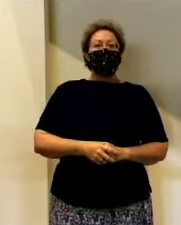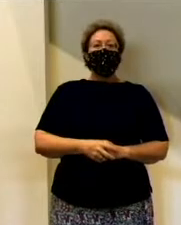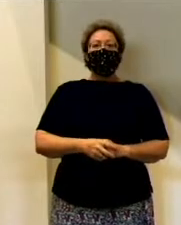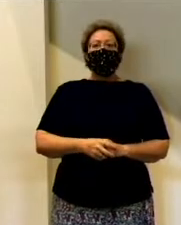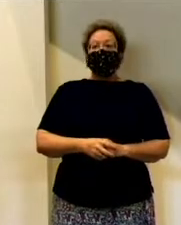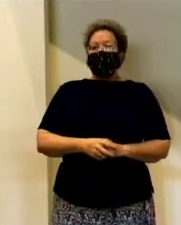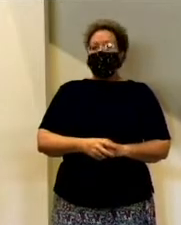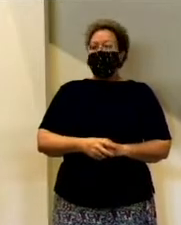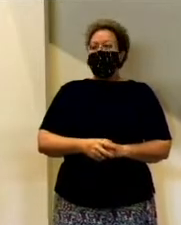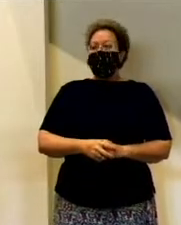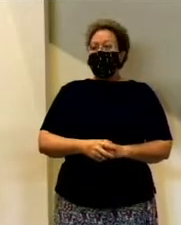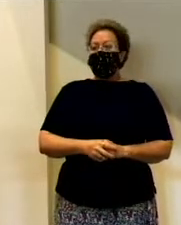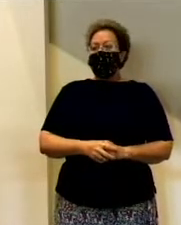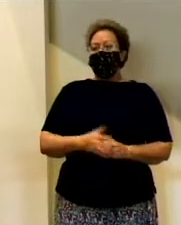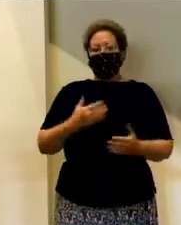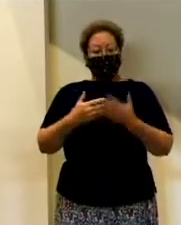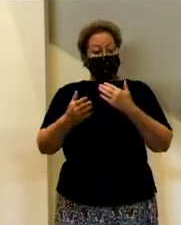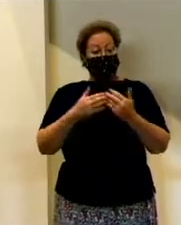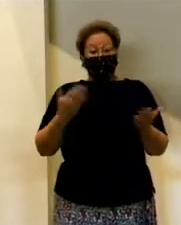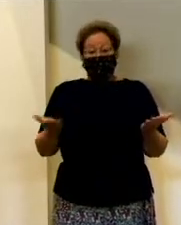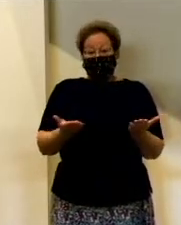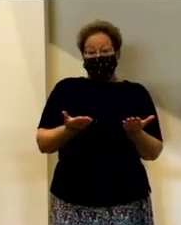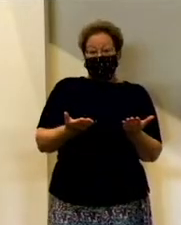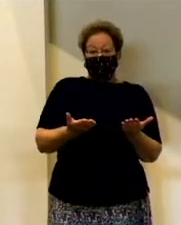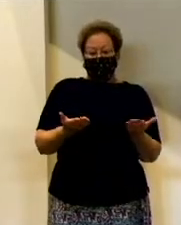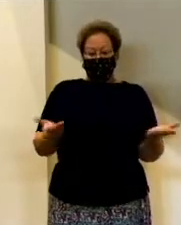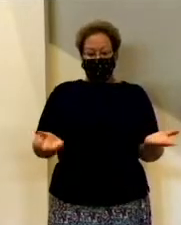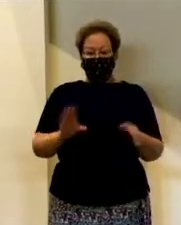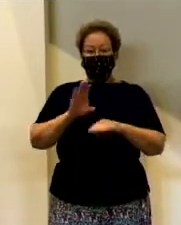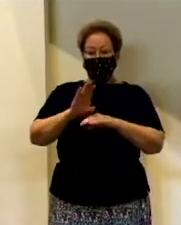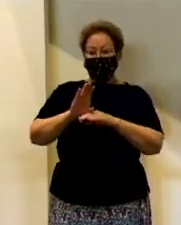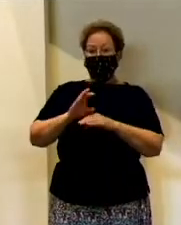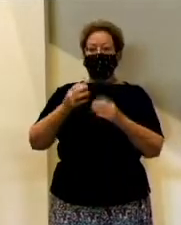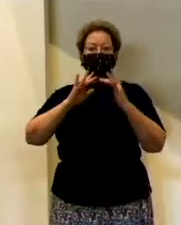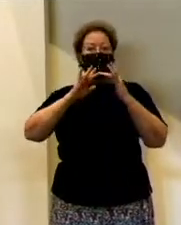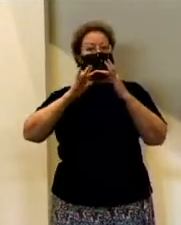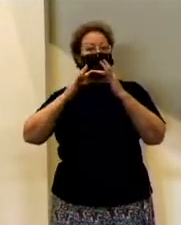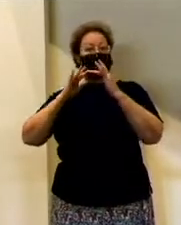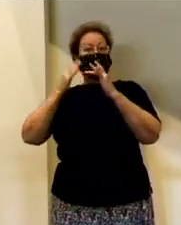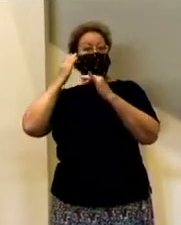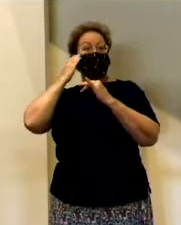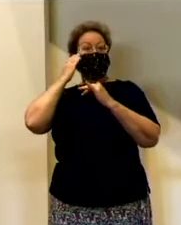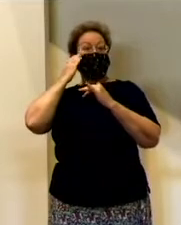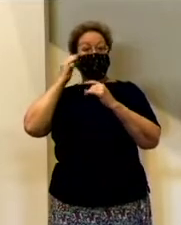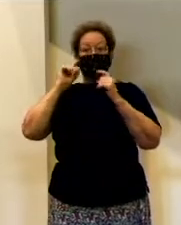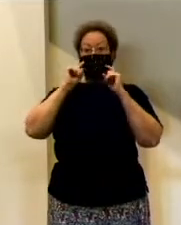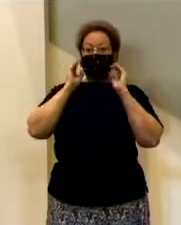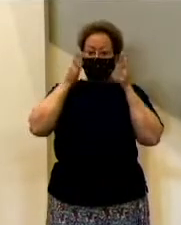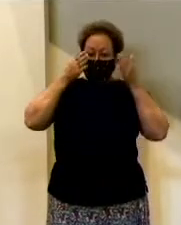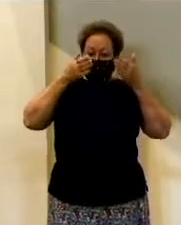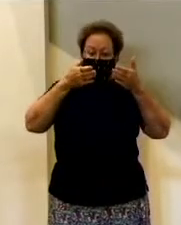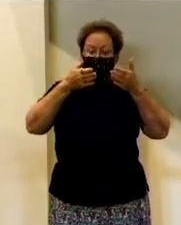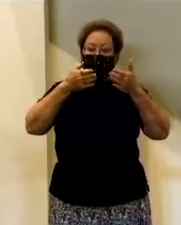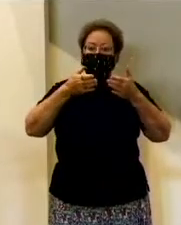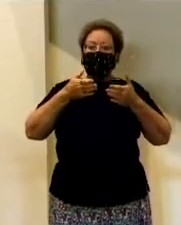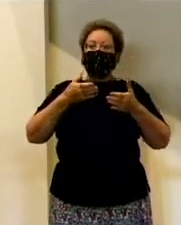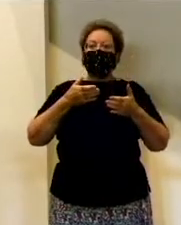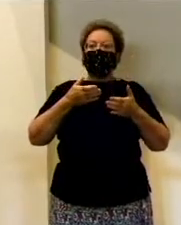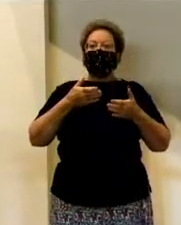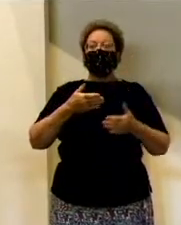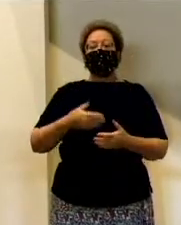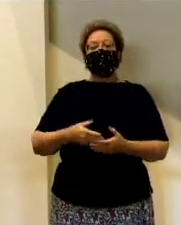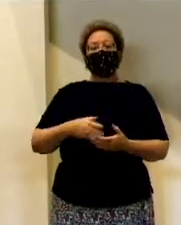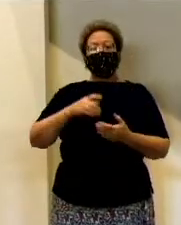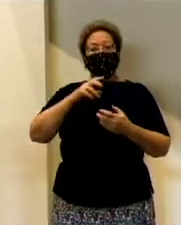with us throughout this whole series, whether here on campus or online, you know that first we focused on how the unholy trinity,